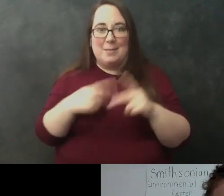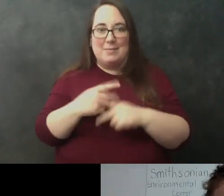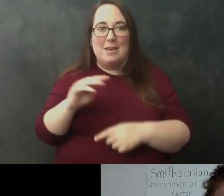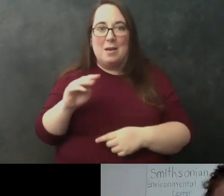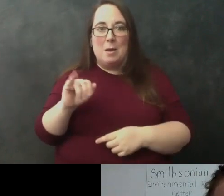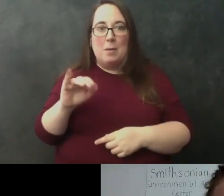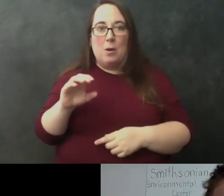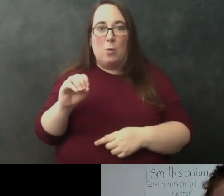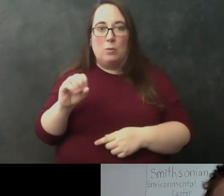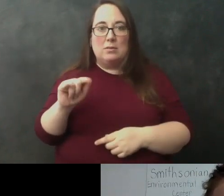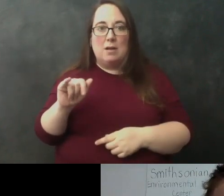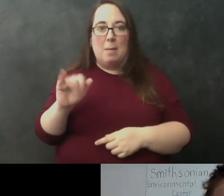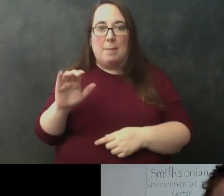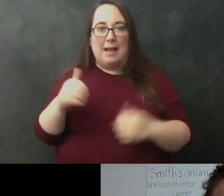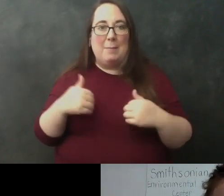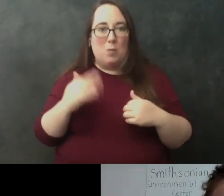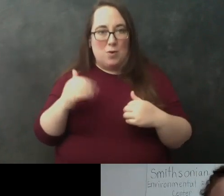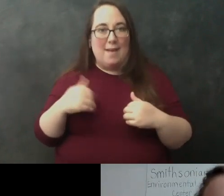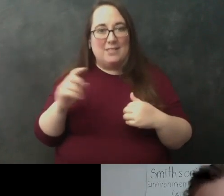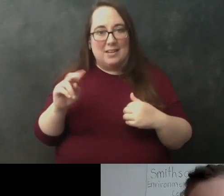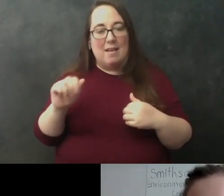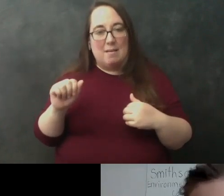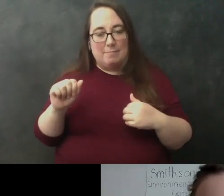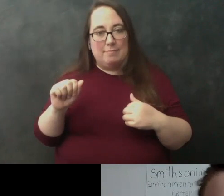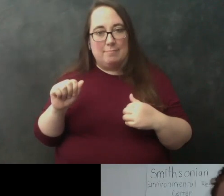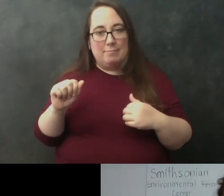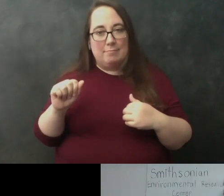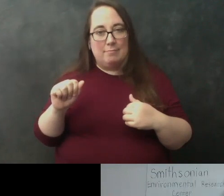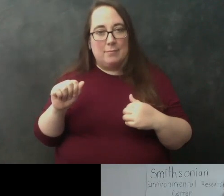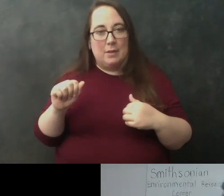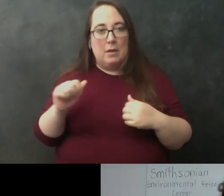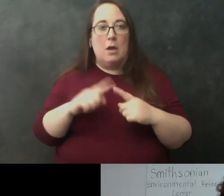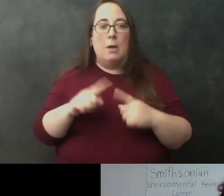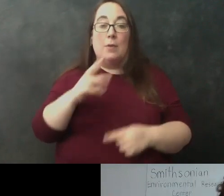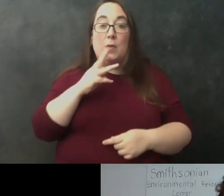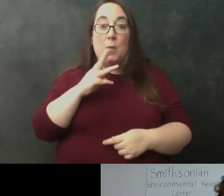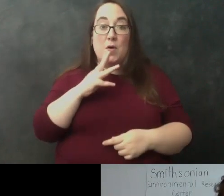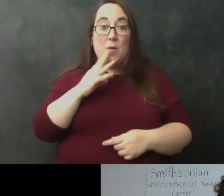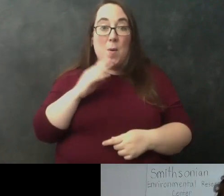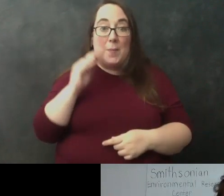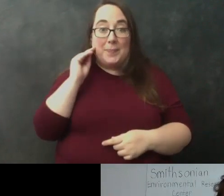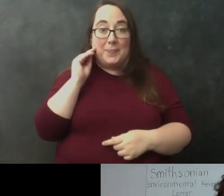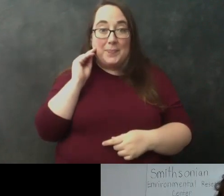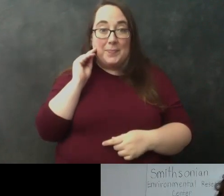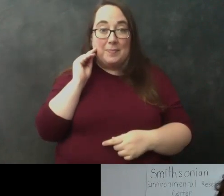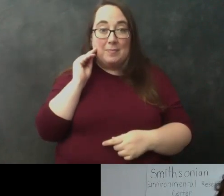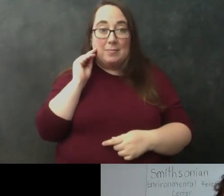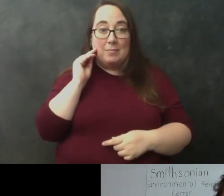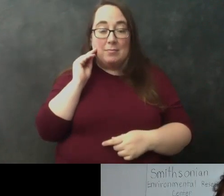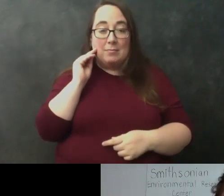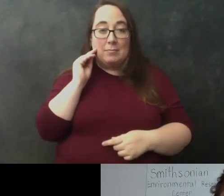animals in it that would have dna right but the water that you drink at home that water